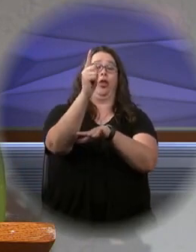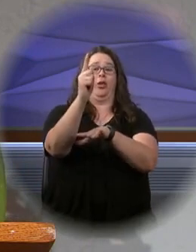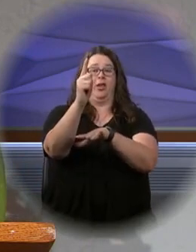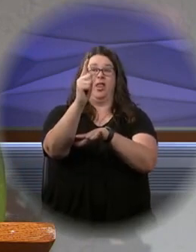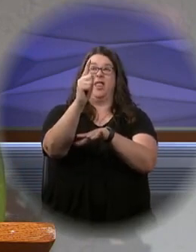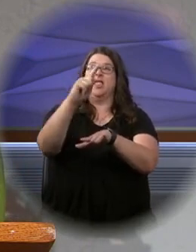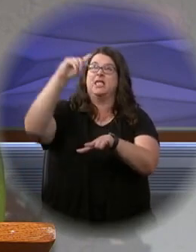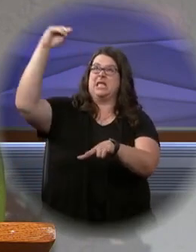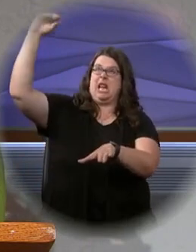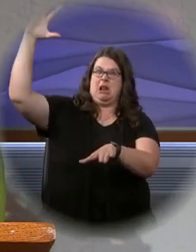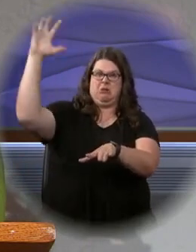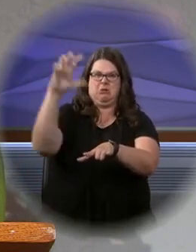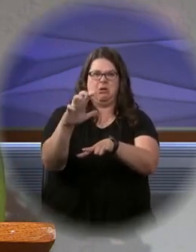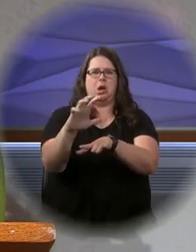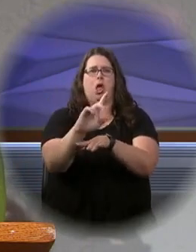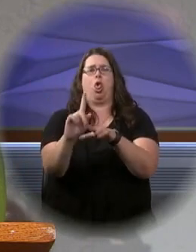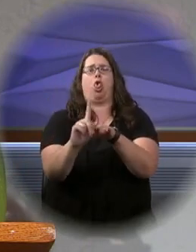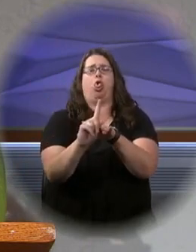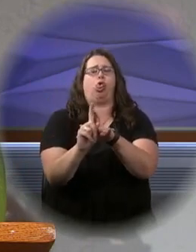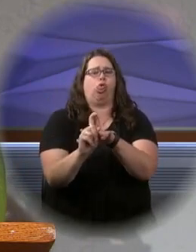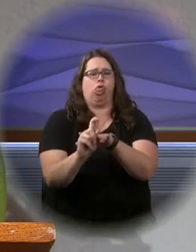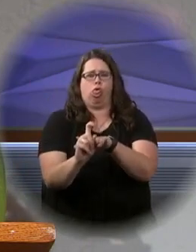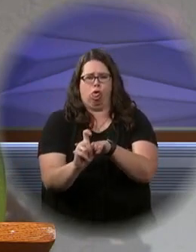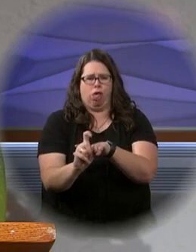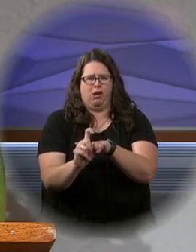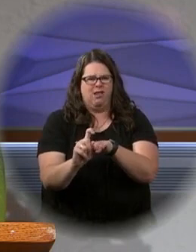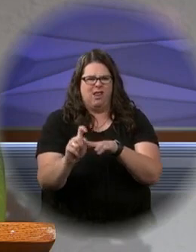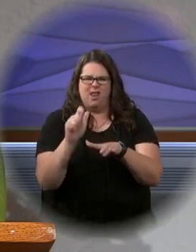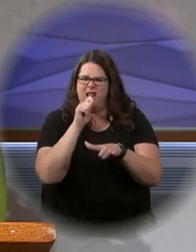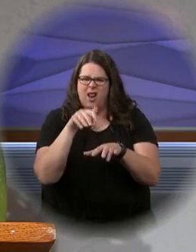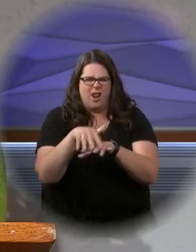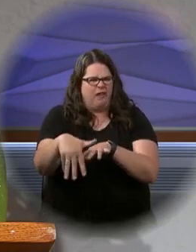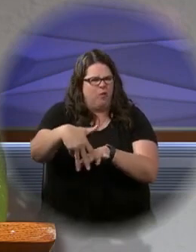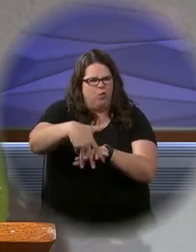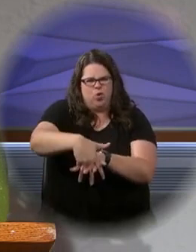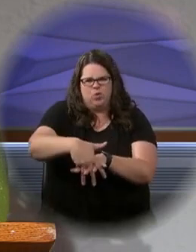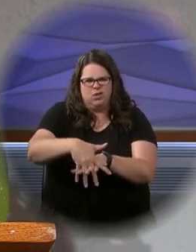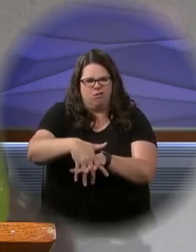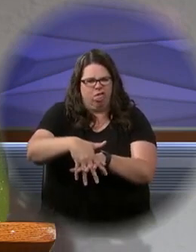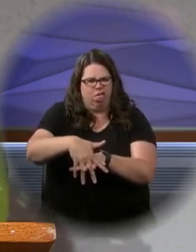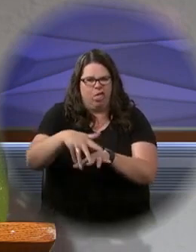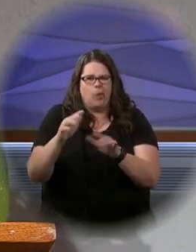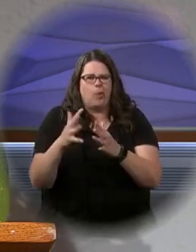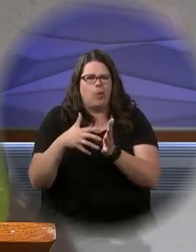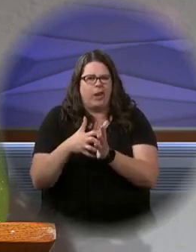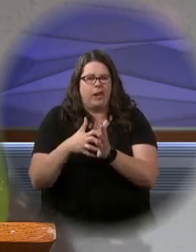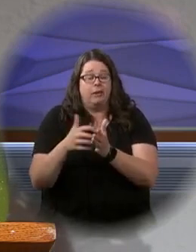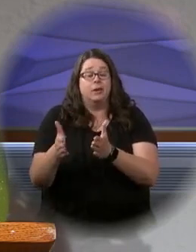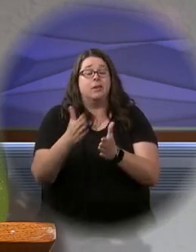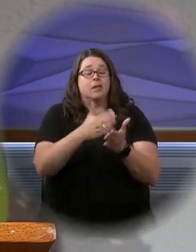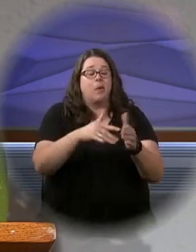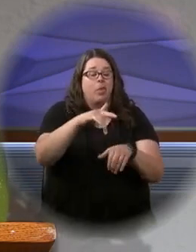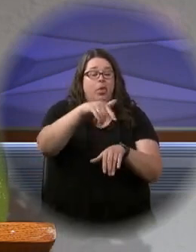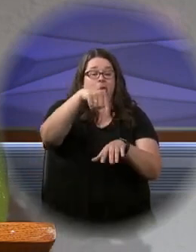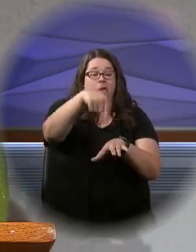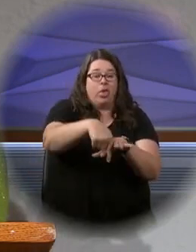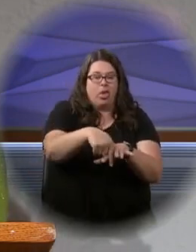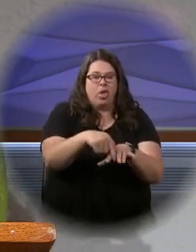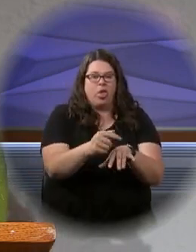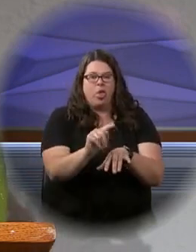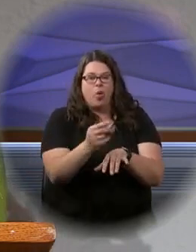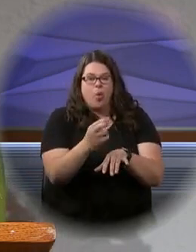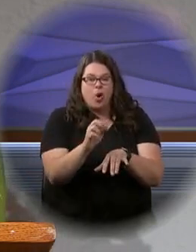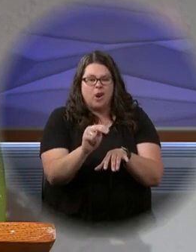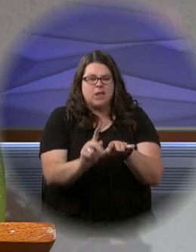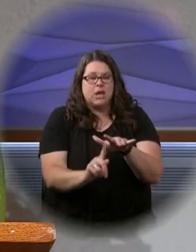when the sun rose, it was scorched, and it withered for lack of roots. Some seed fell among thorns, and the thorns grew